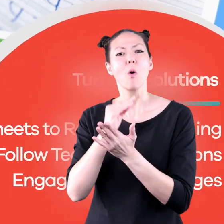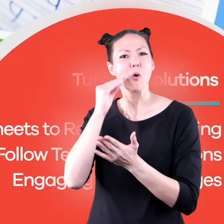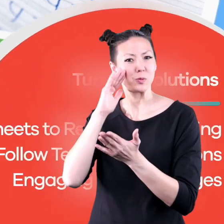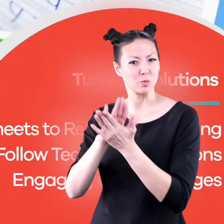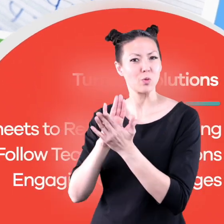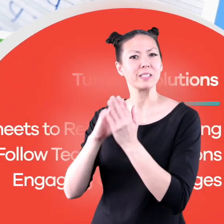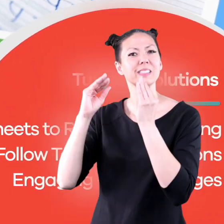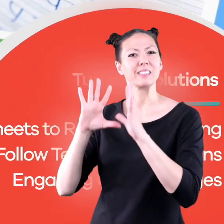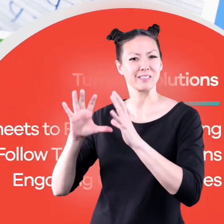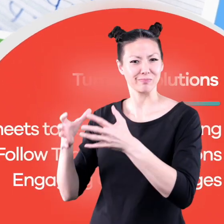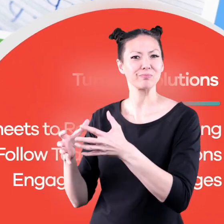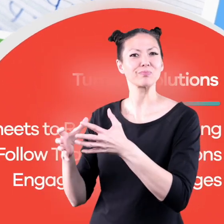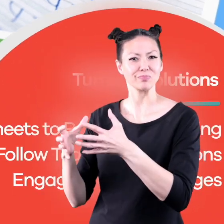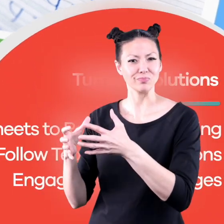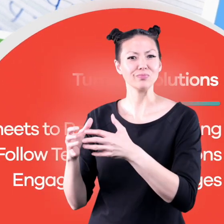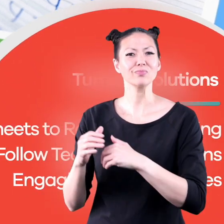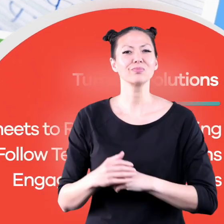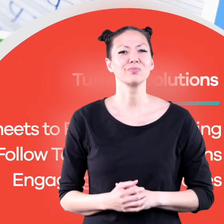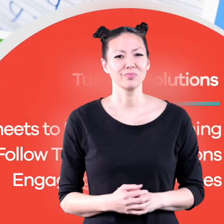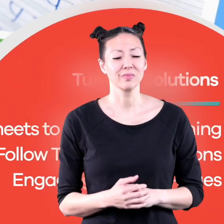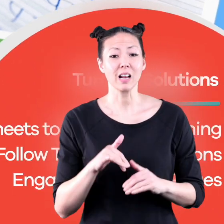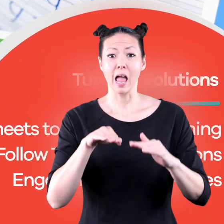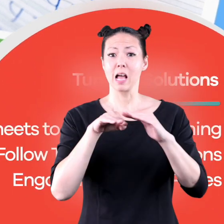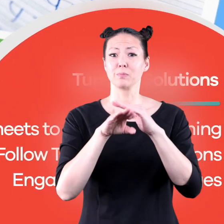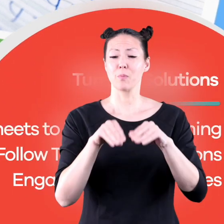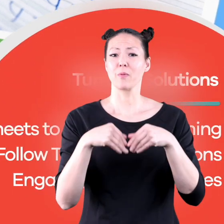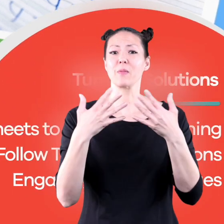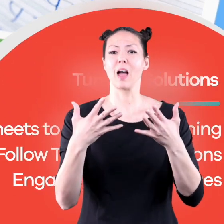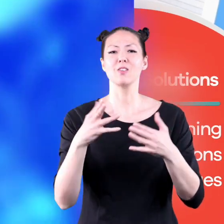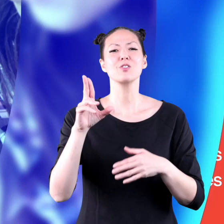solutions for teachers and homeschoolers!